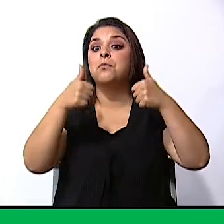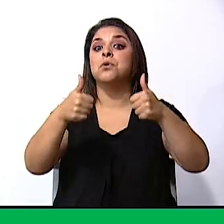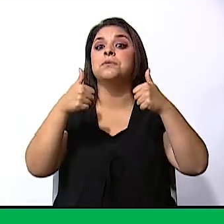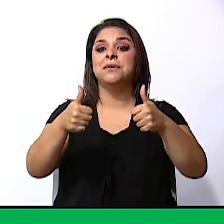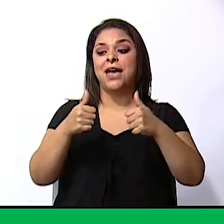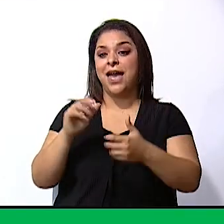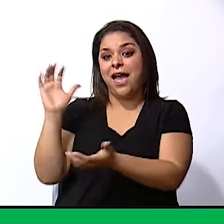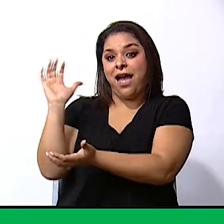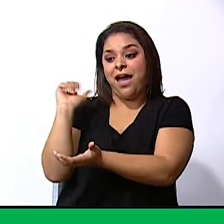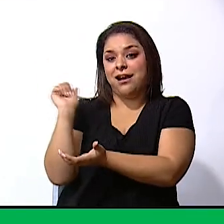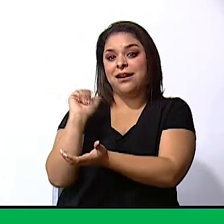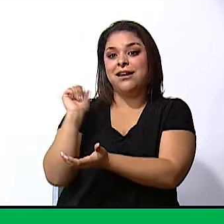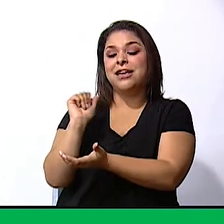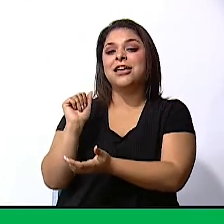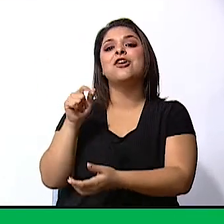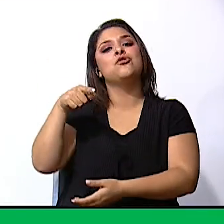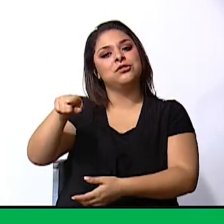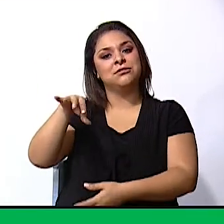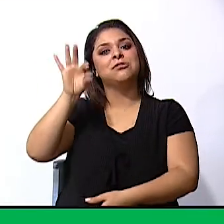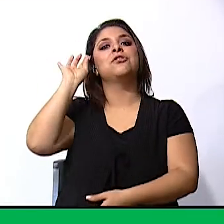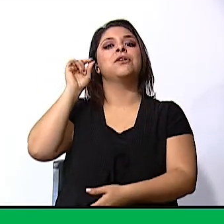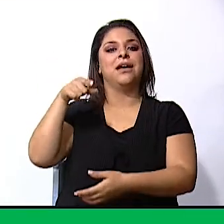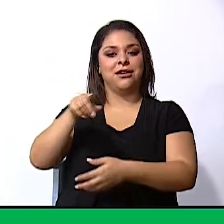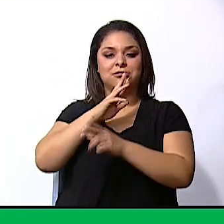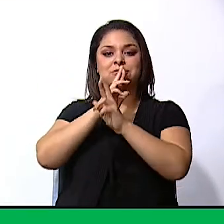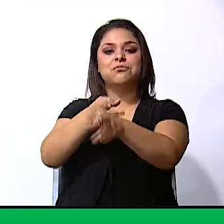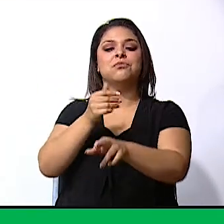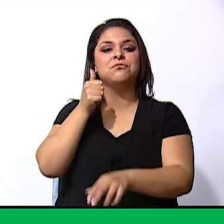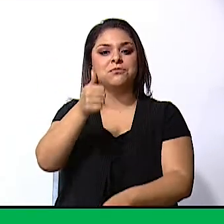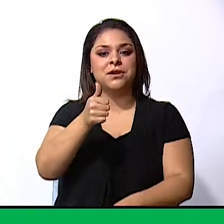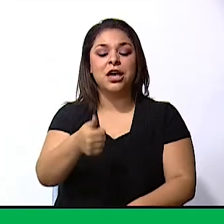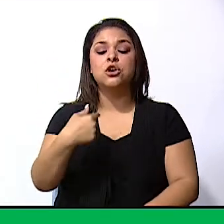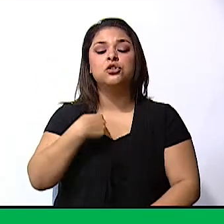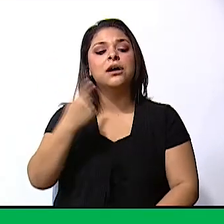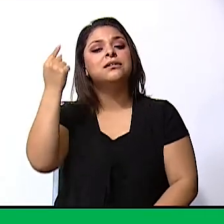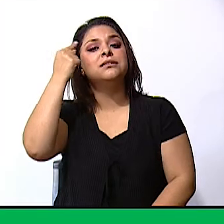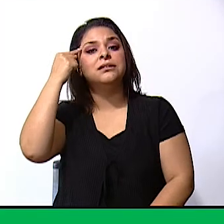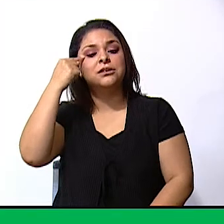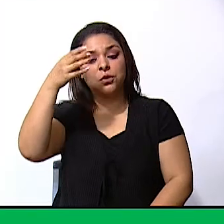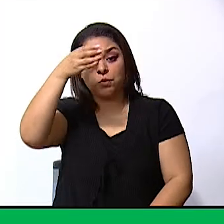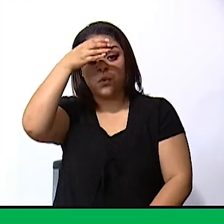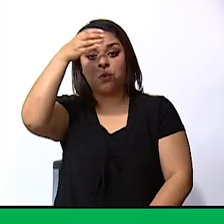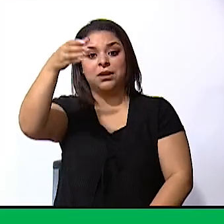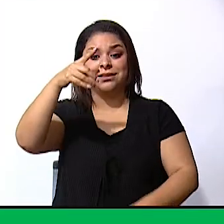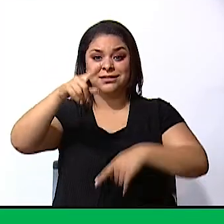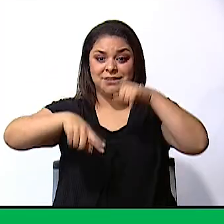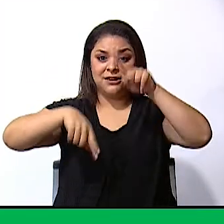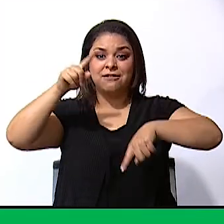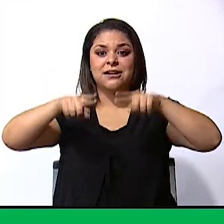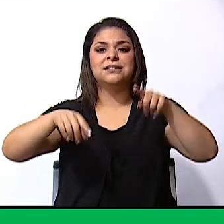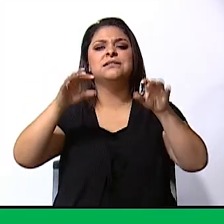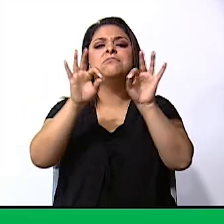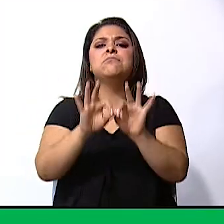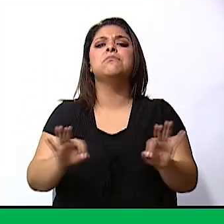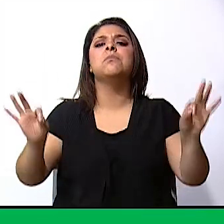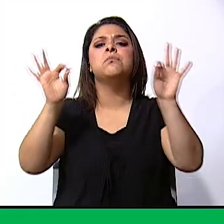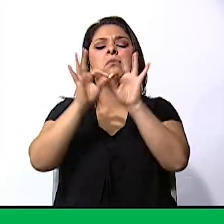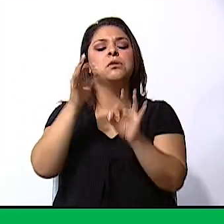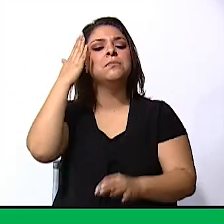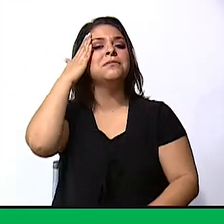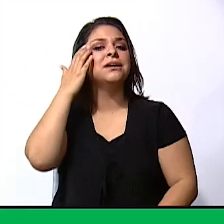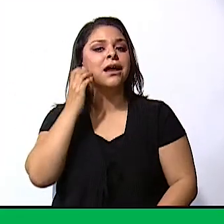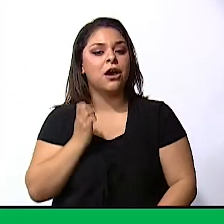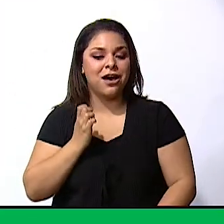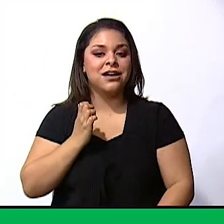you wrote your answers i think cultural diversity is important because